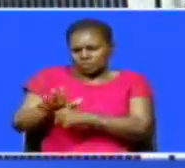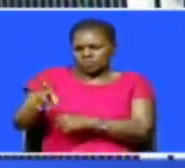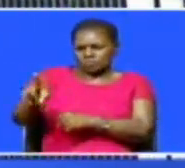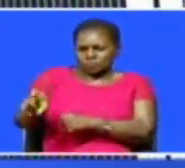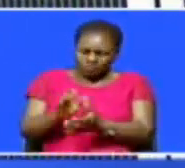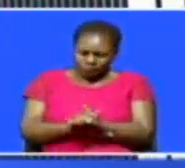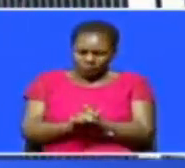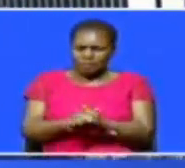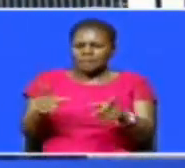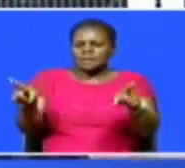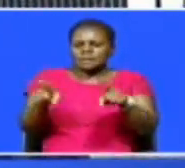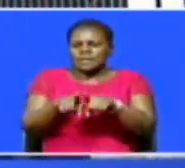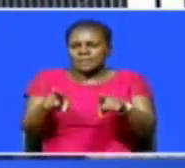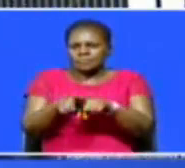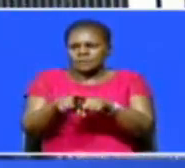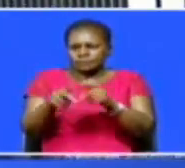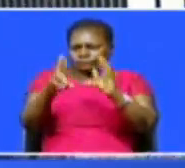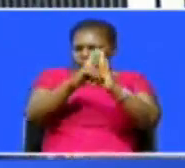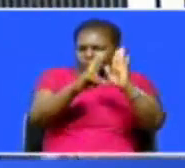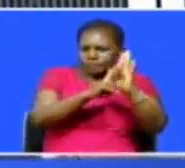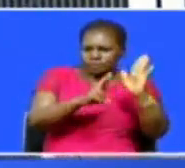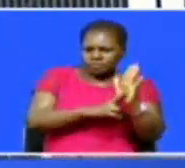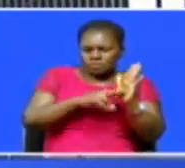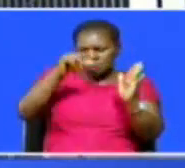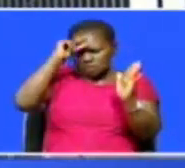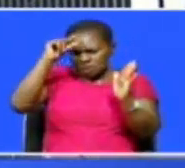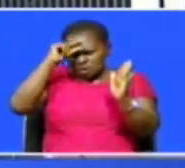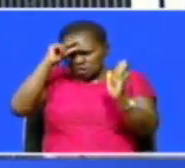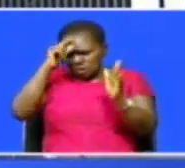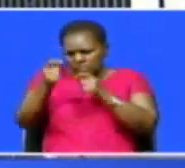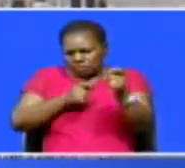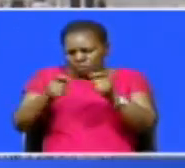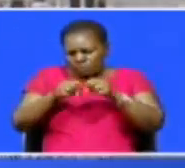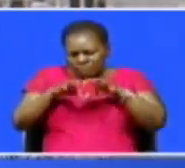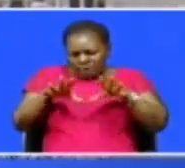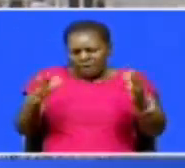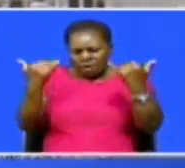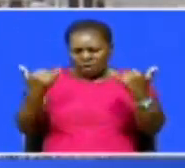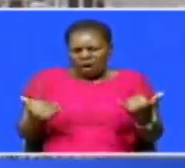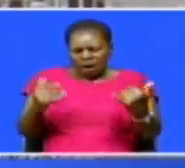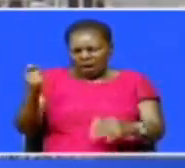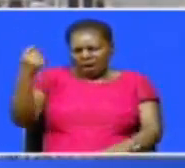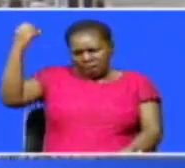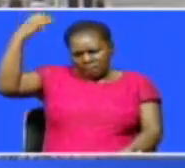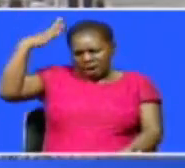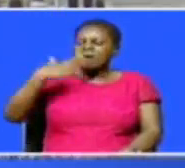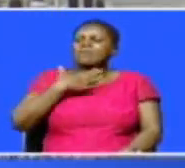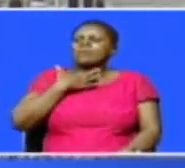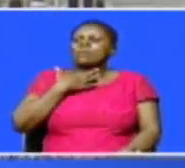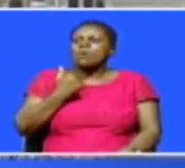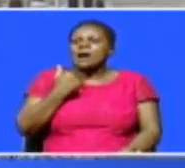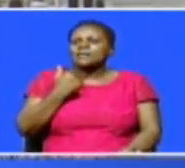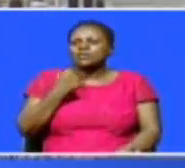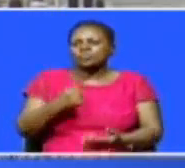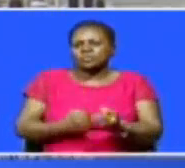pandemic, as well as the measures put in place by the government to contain its spread. Now the power distributor is seeking to